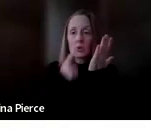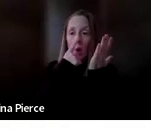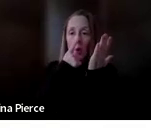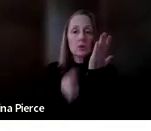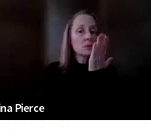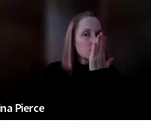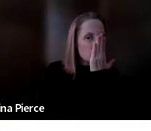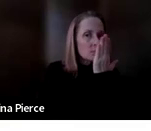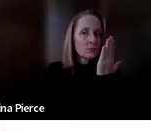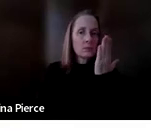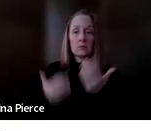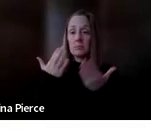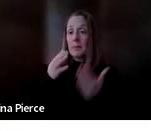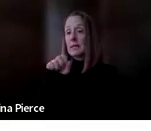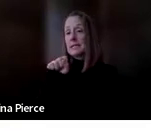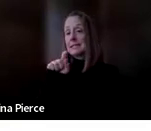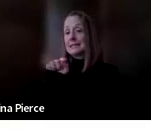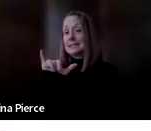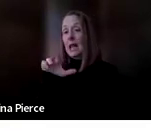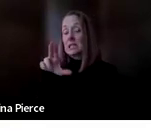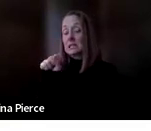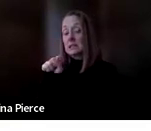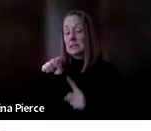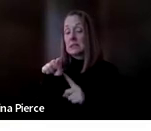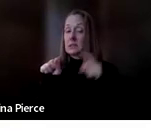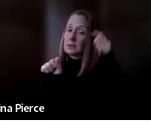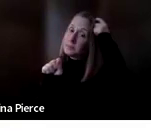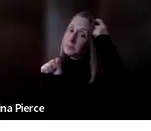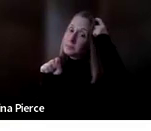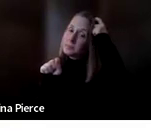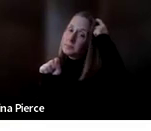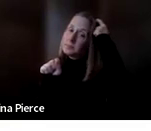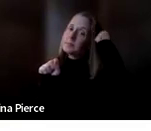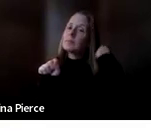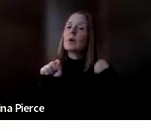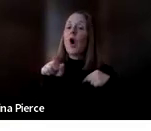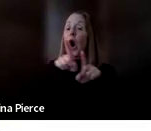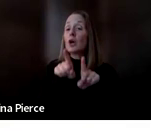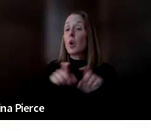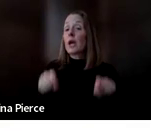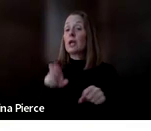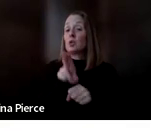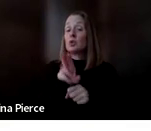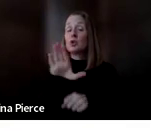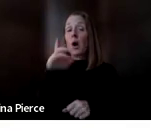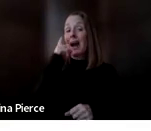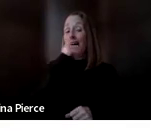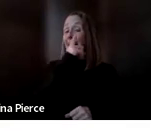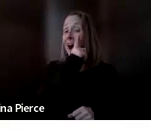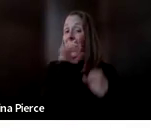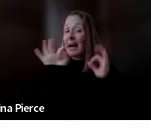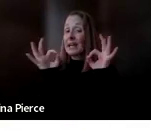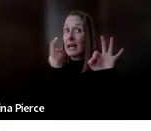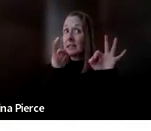use a stylus. Direct selection can also be done through eye gaze systems, as well as using like